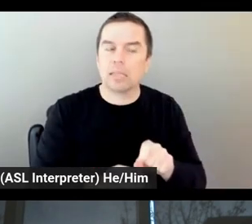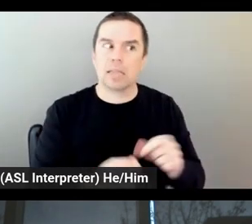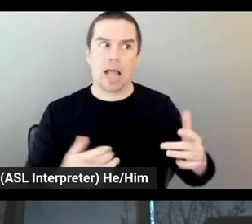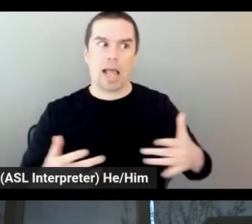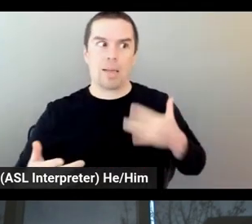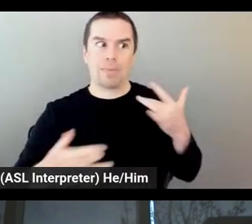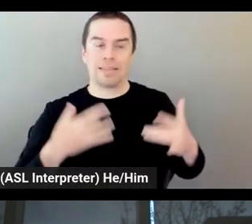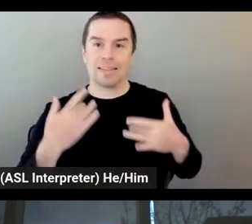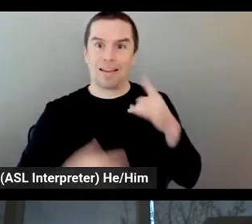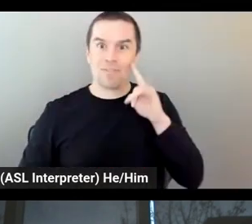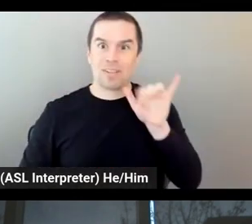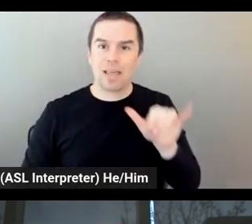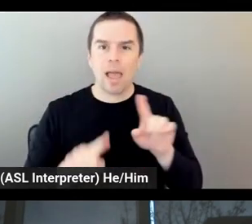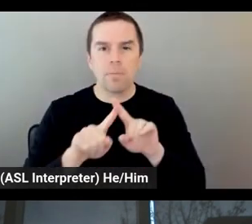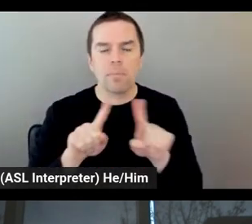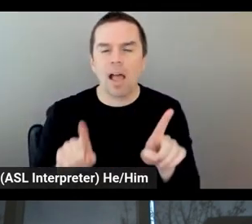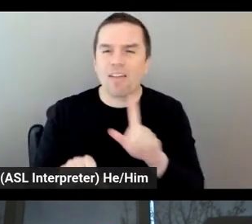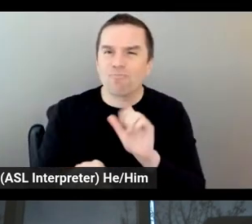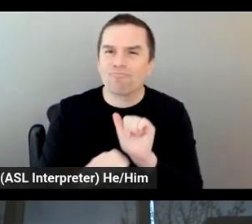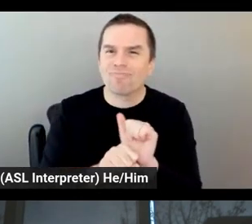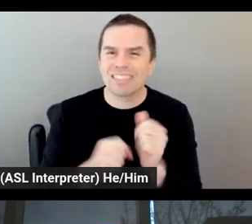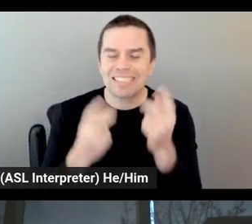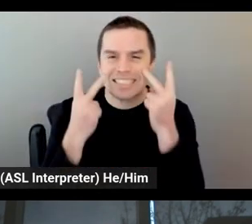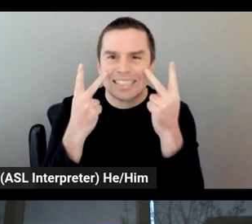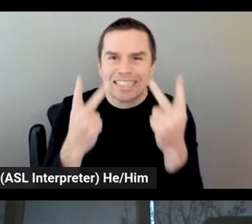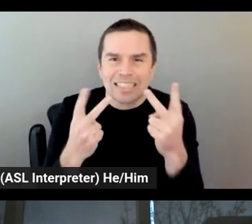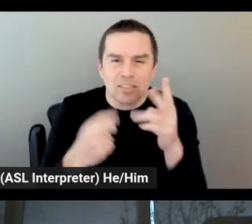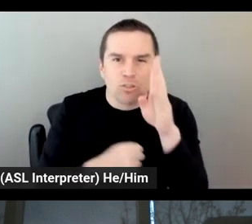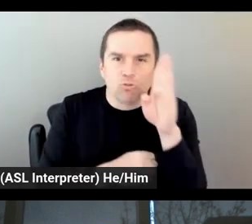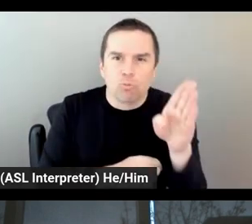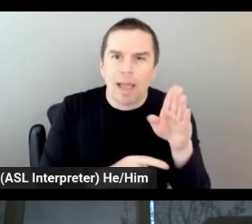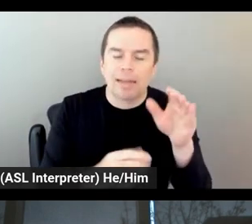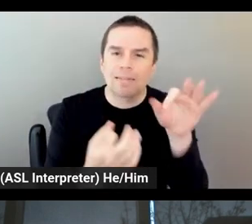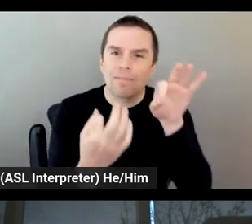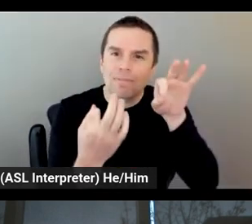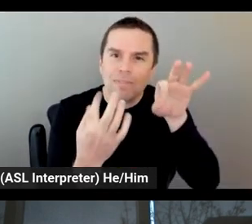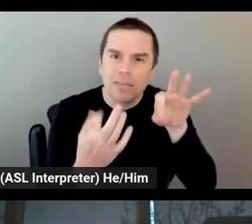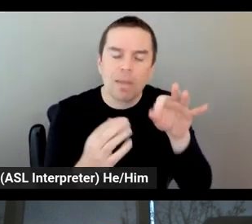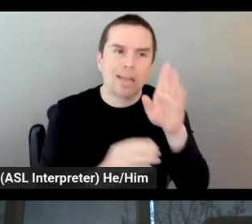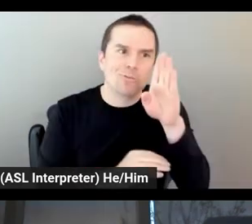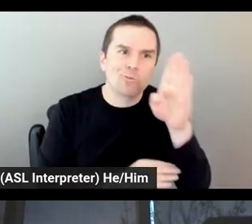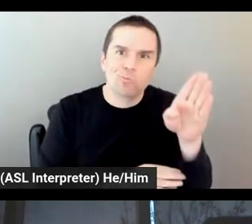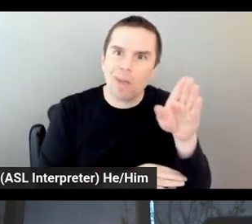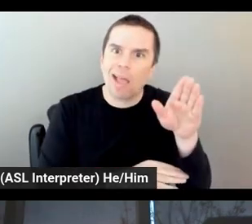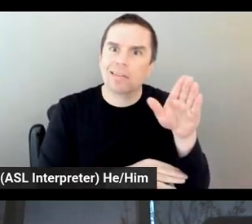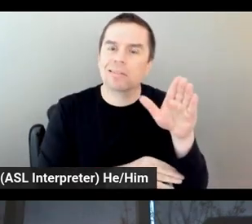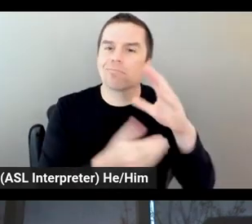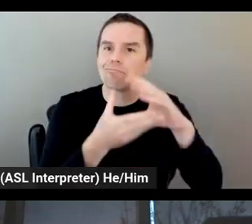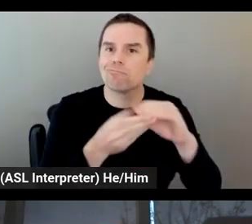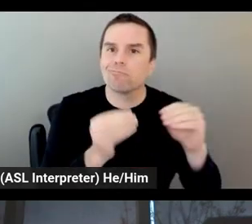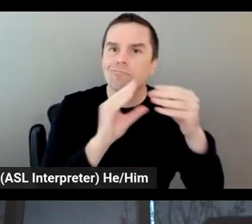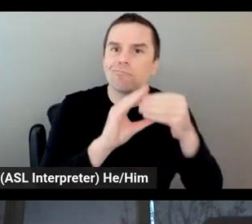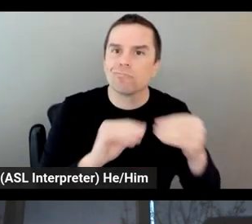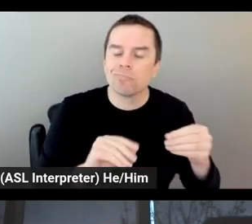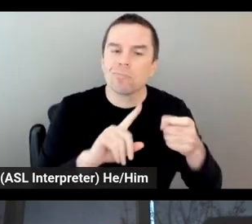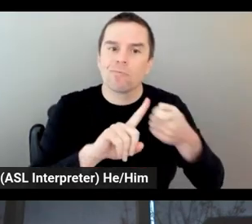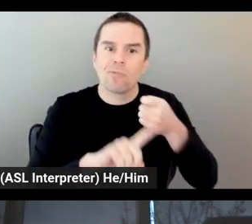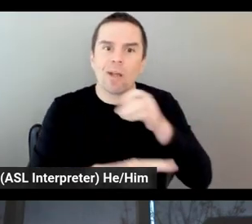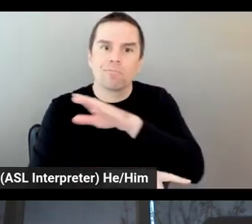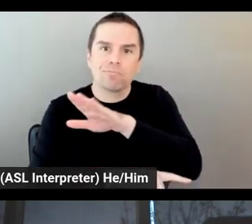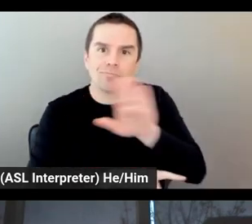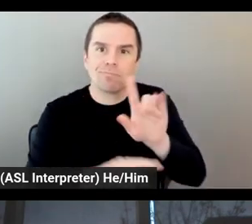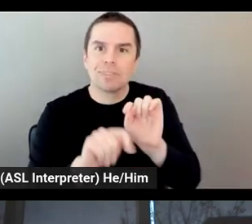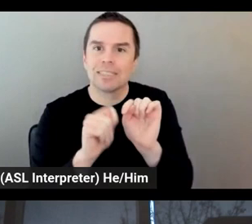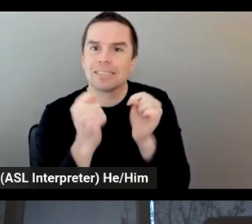account and direct feedback from them, from, you know, the extended team about how the car is